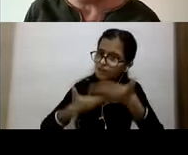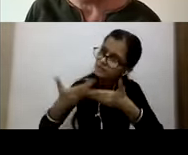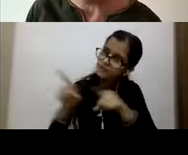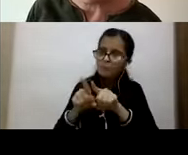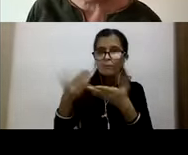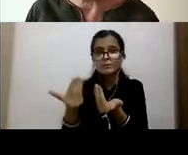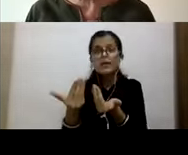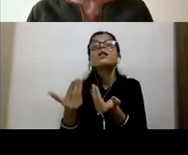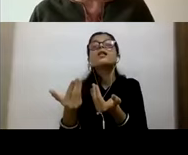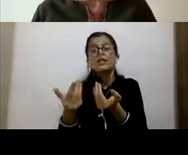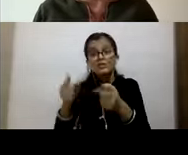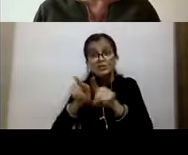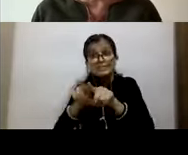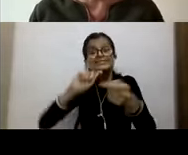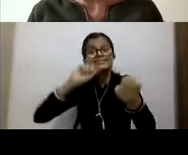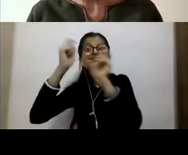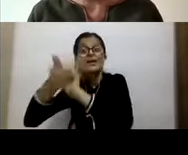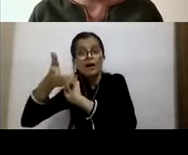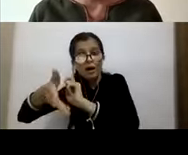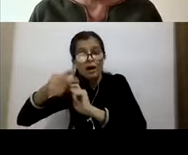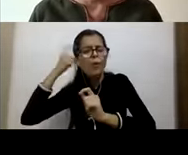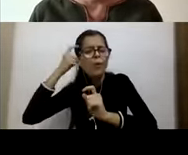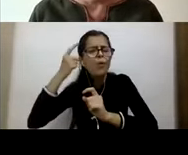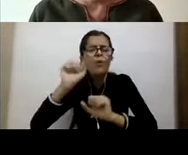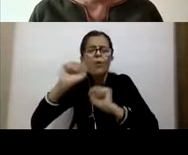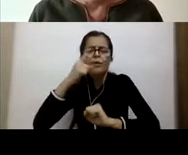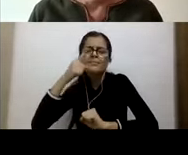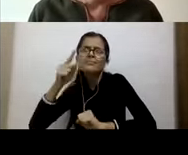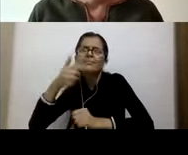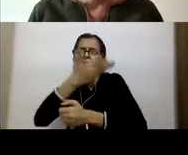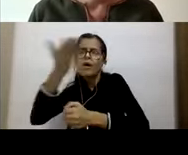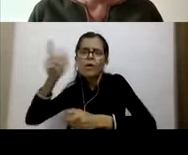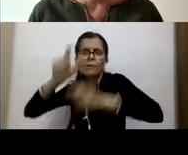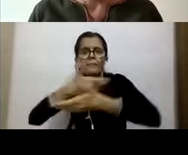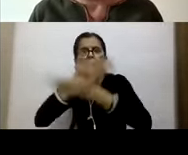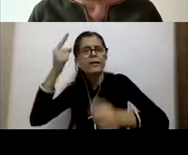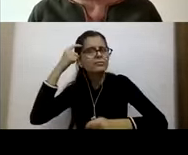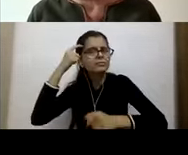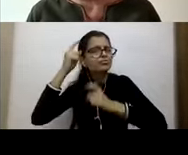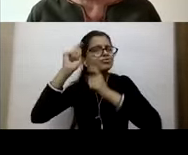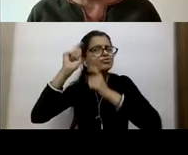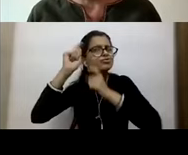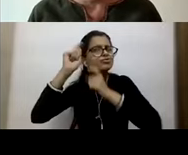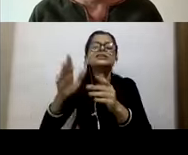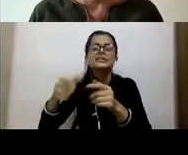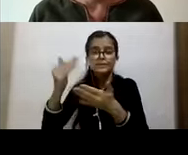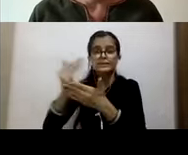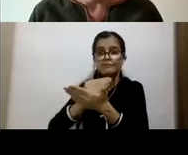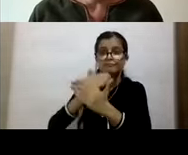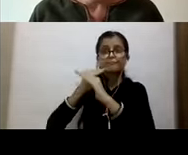there's been a transformation in the whole mindset of the people as well, where conservation now suddenly becomes